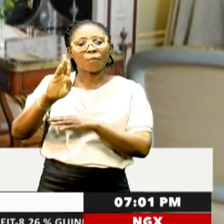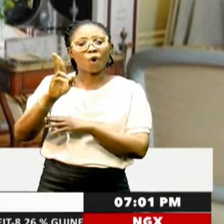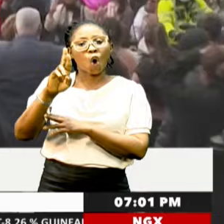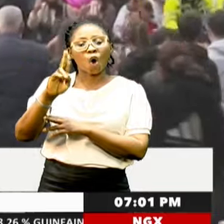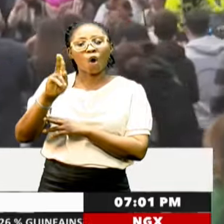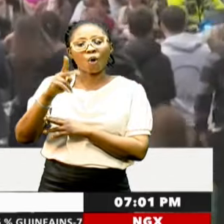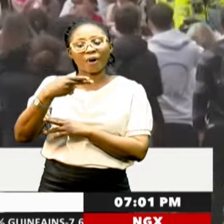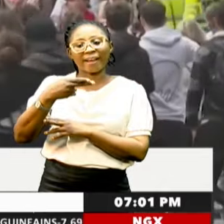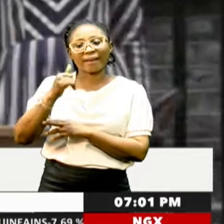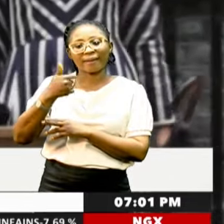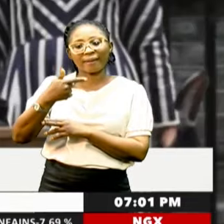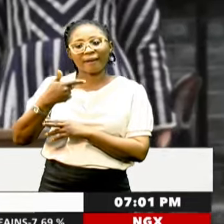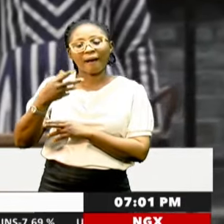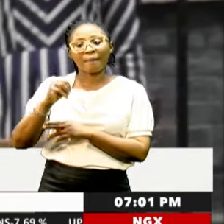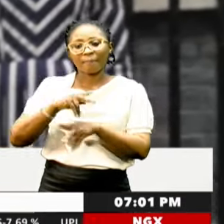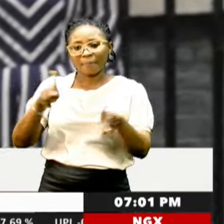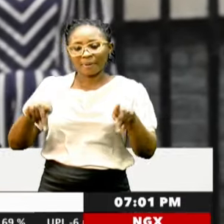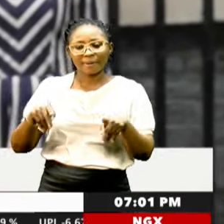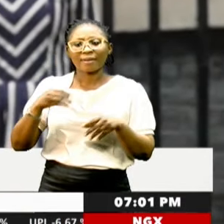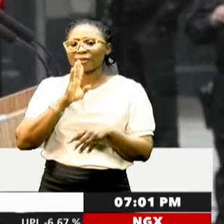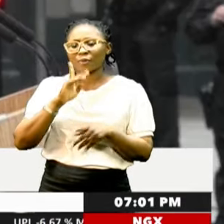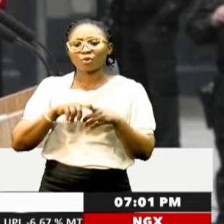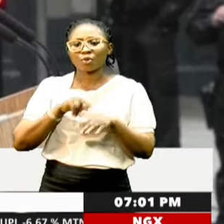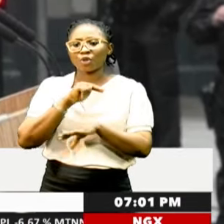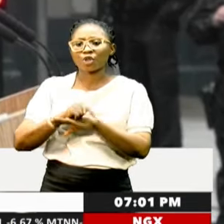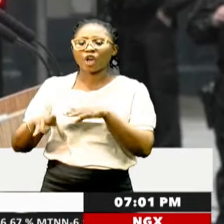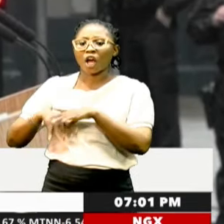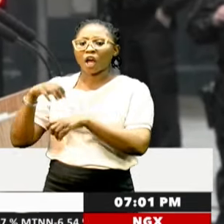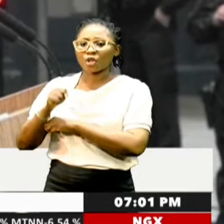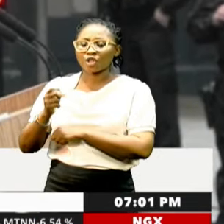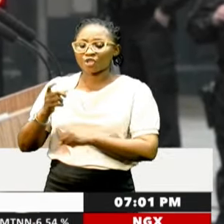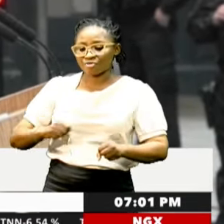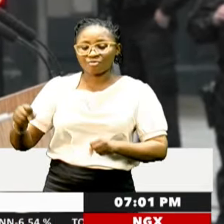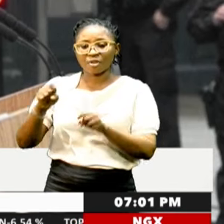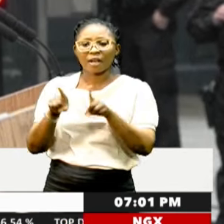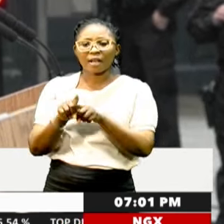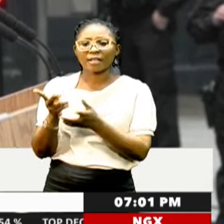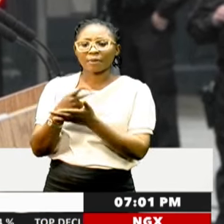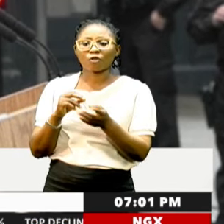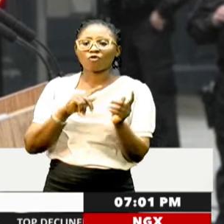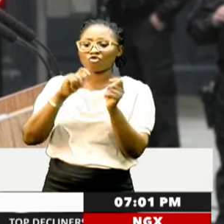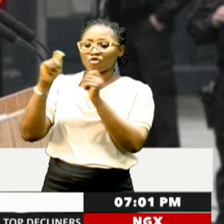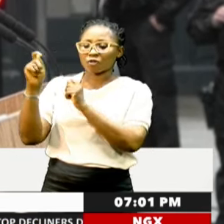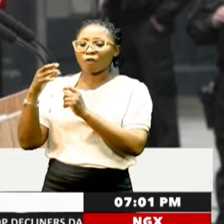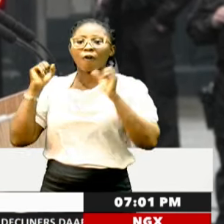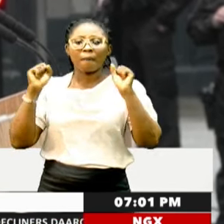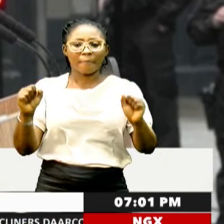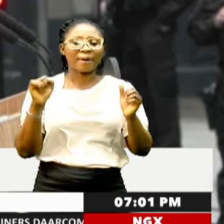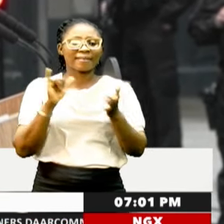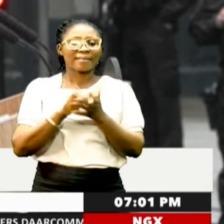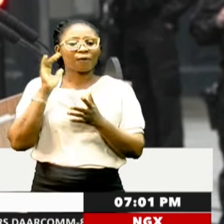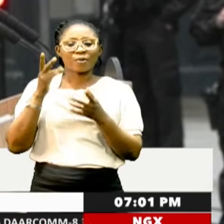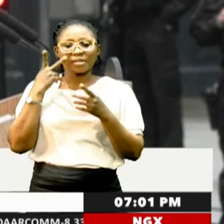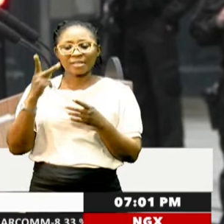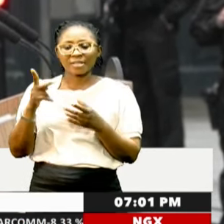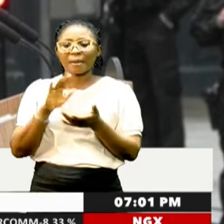Sunak, on his part while addressing the nation outside 10 Downing Street, as part of a transfer of power that will see Keir Stama